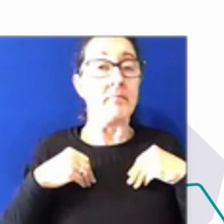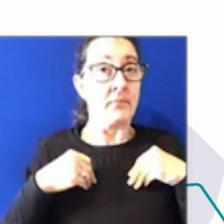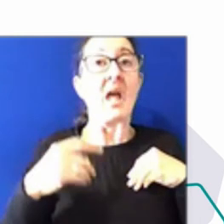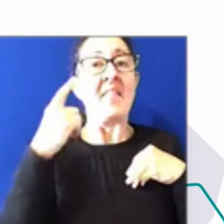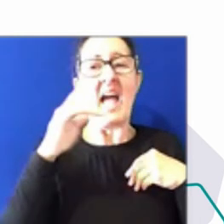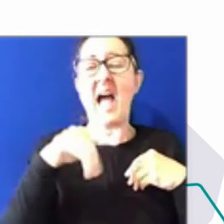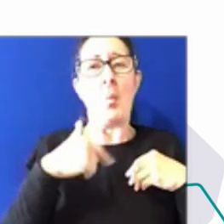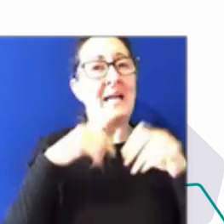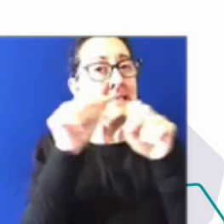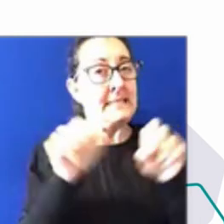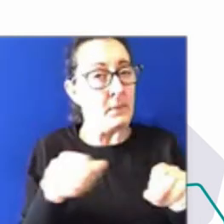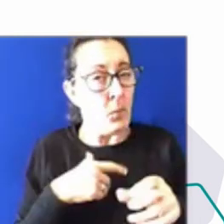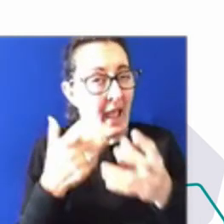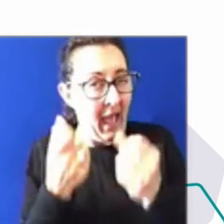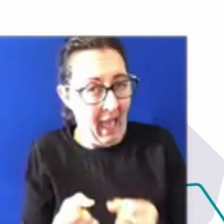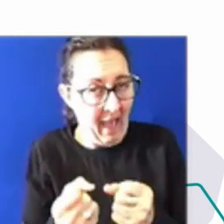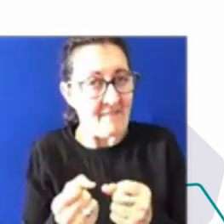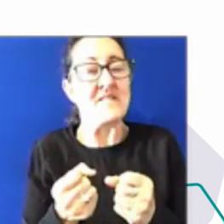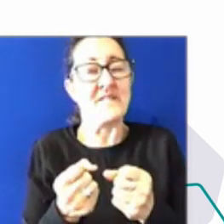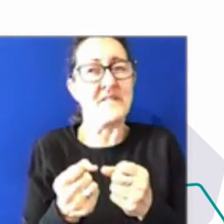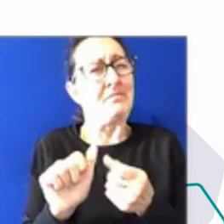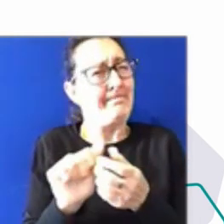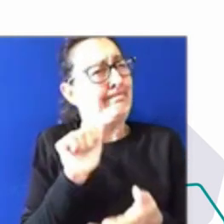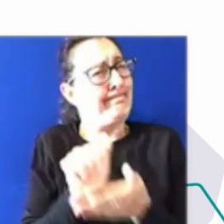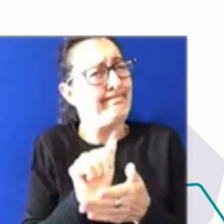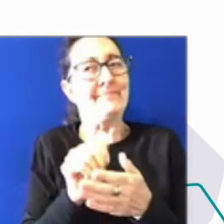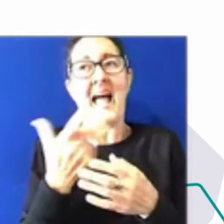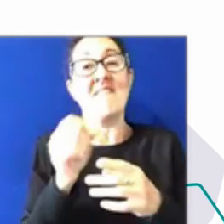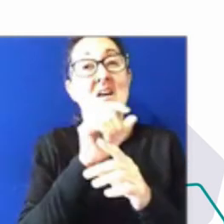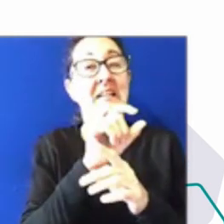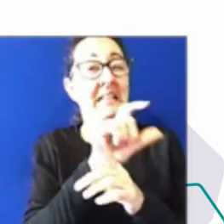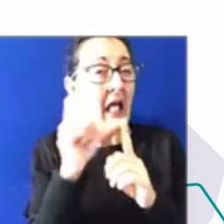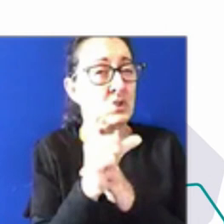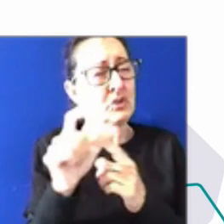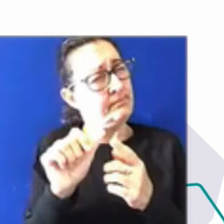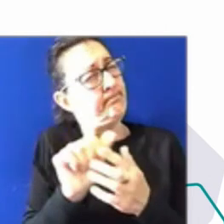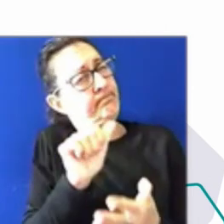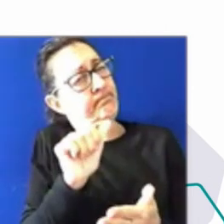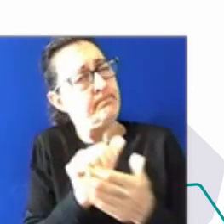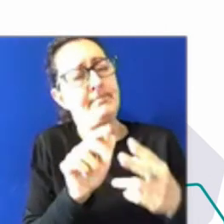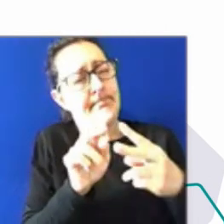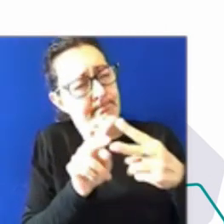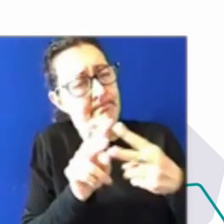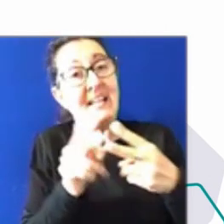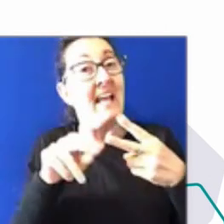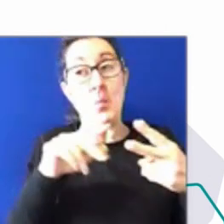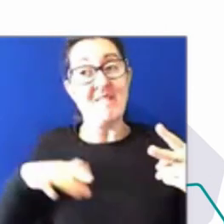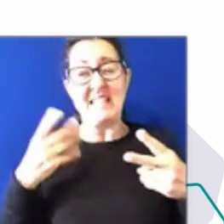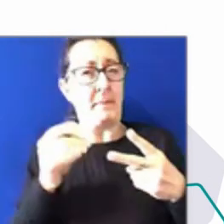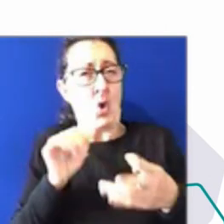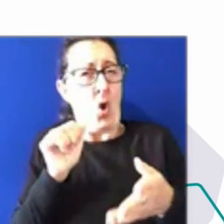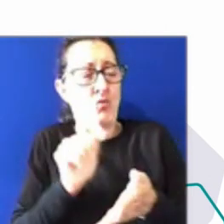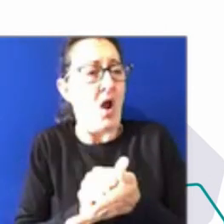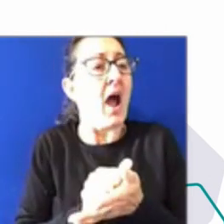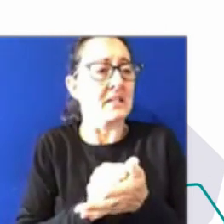the culture in place to ensure that if we feel something isn't right, we're able to say it. And just to add to that, Mark,